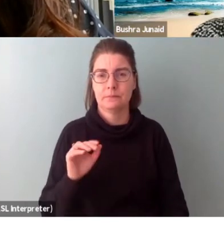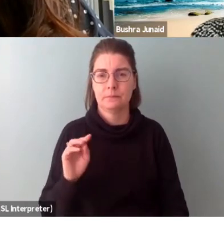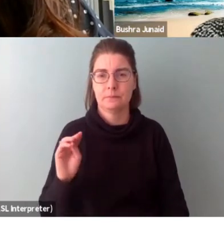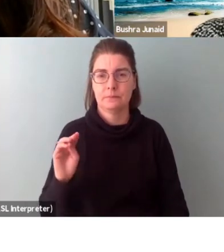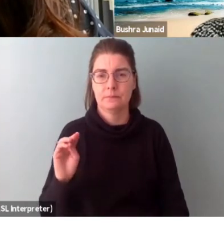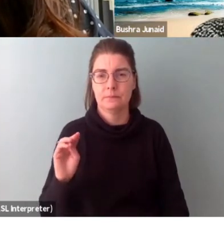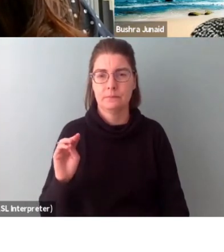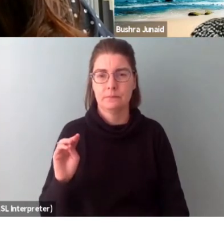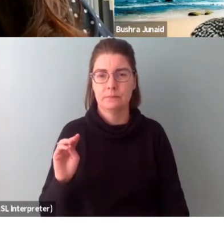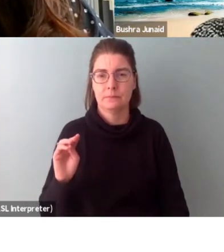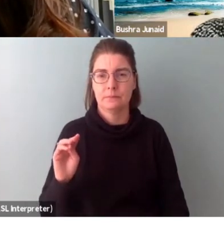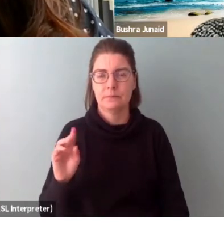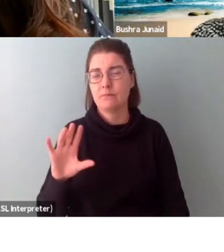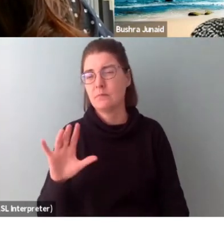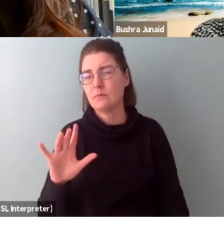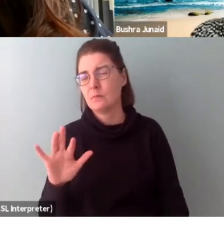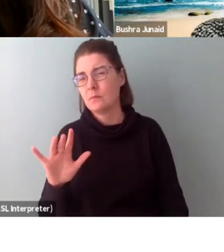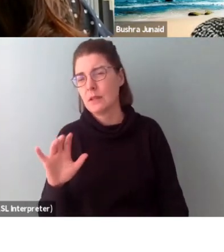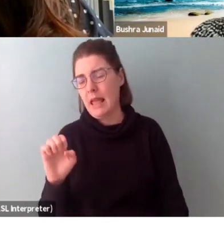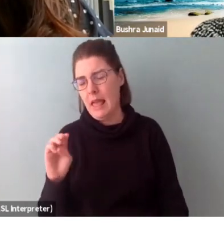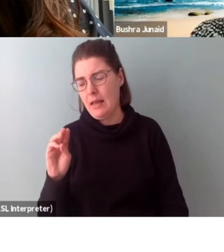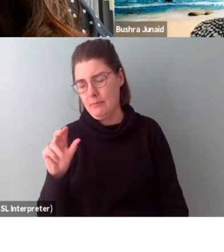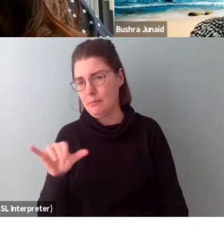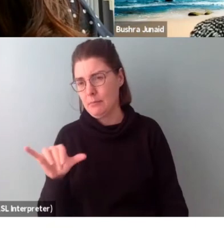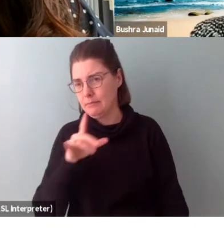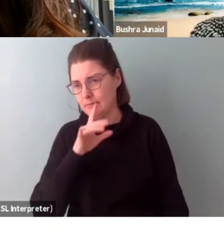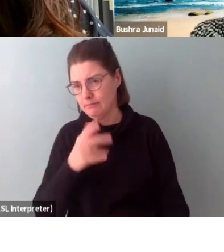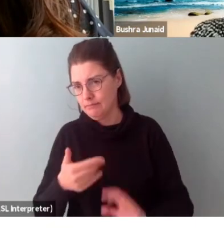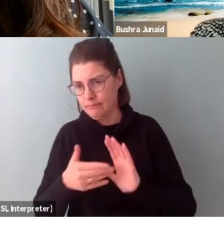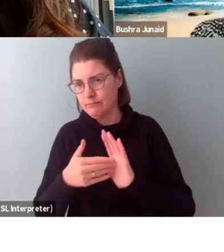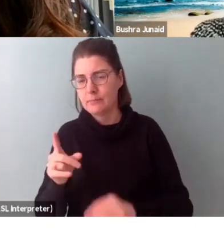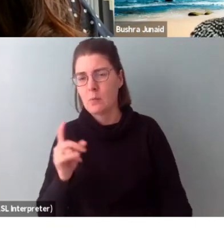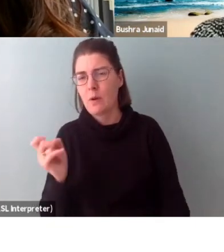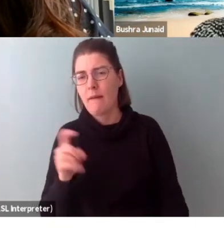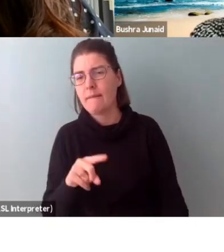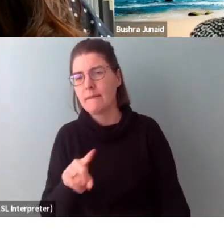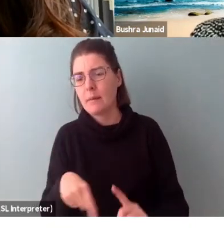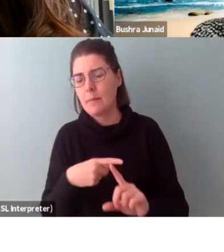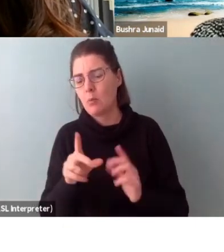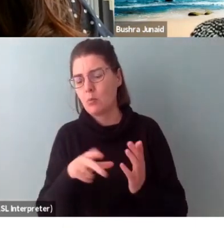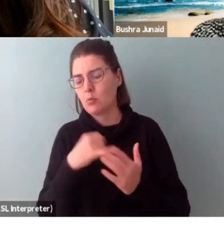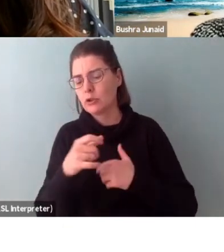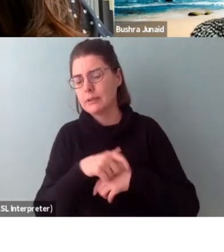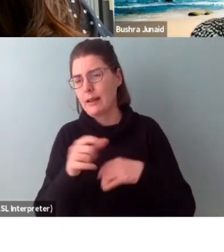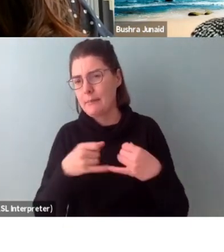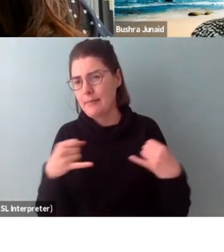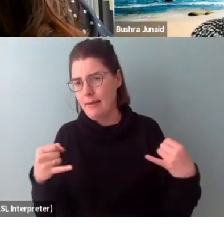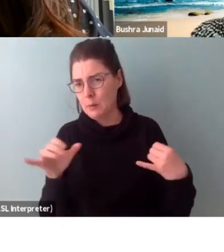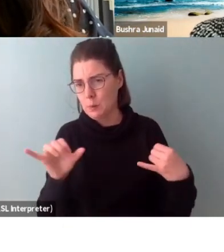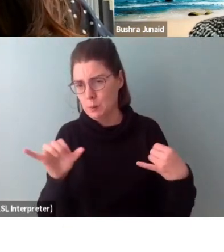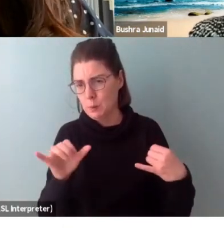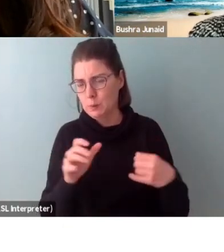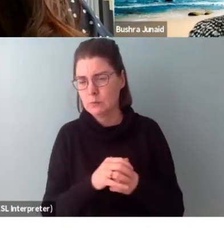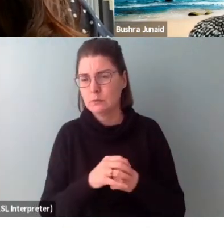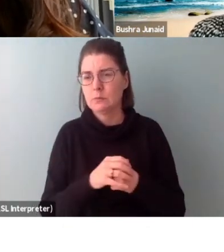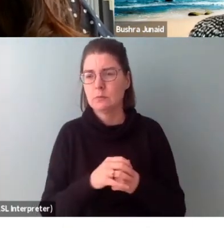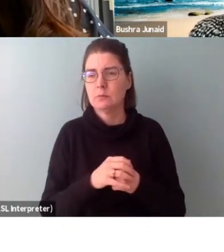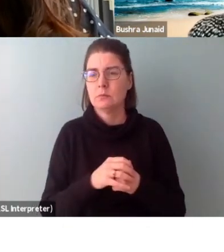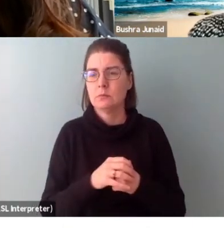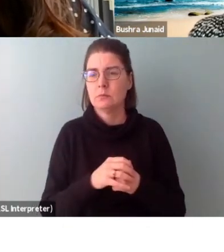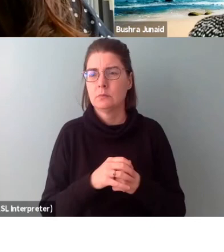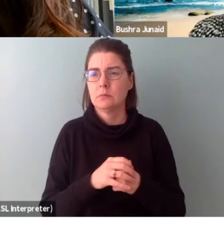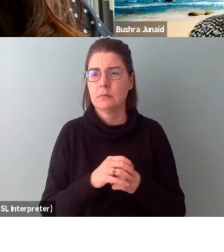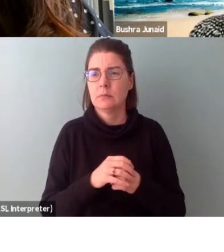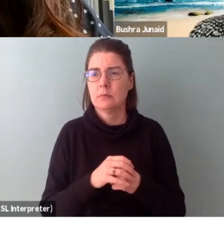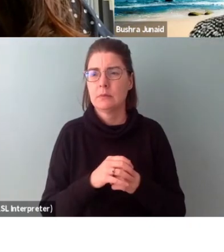Okay. There were also some questions about the project timelines and how to